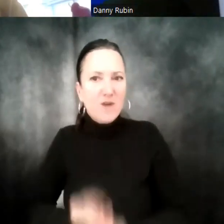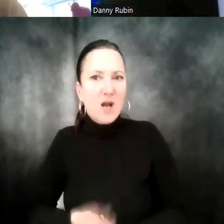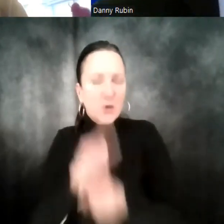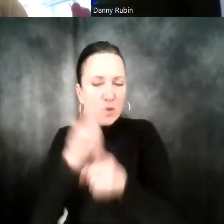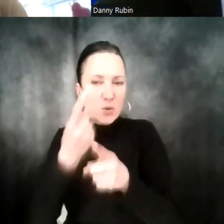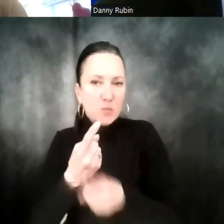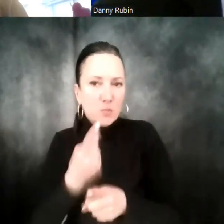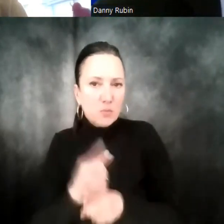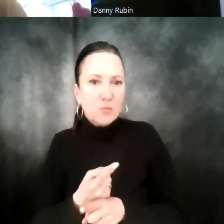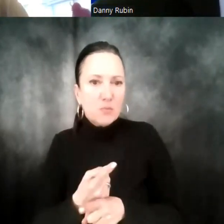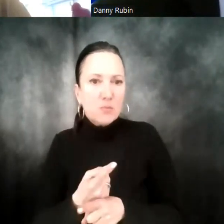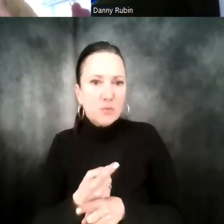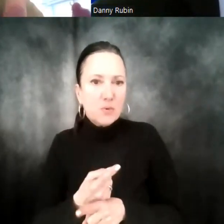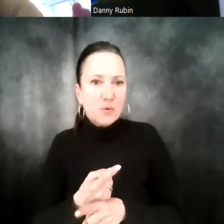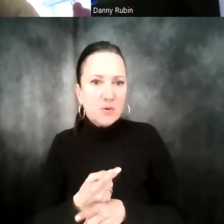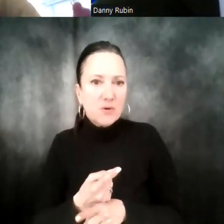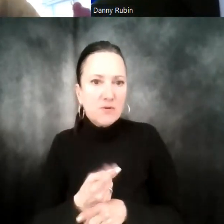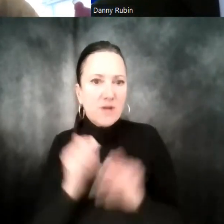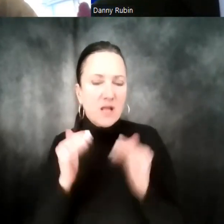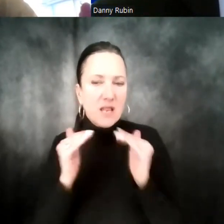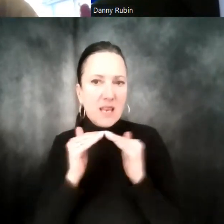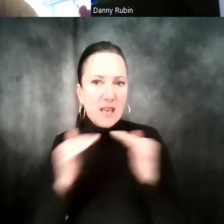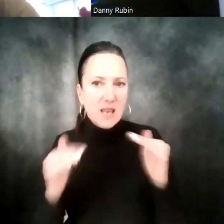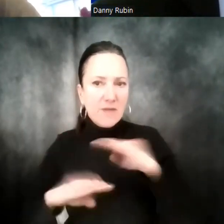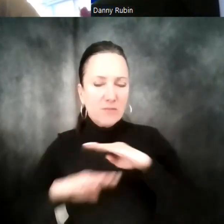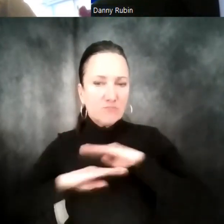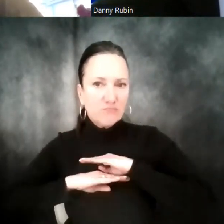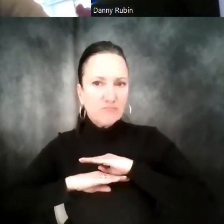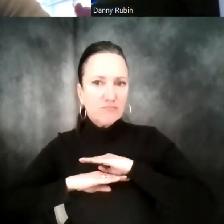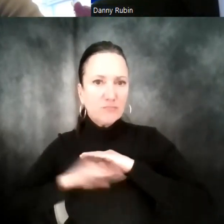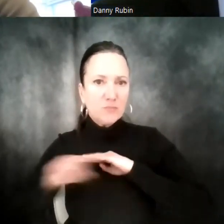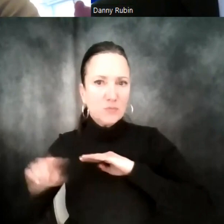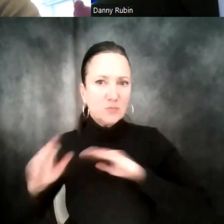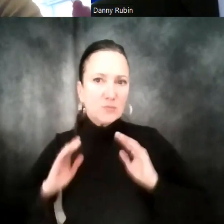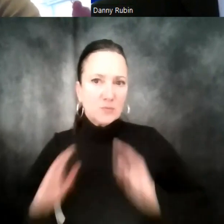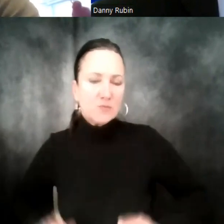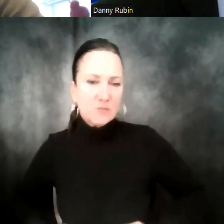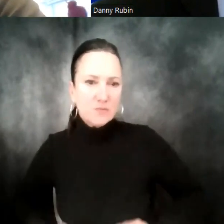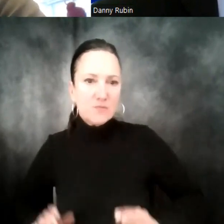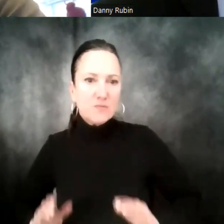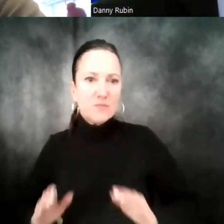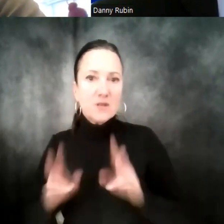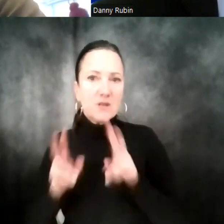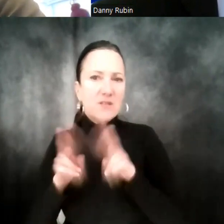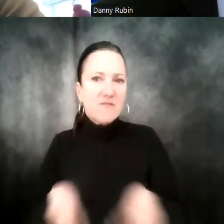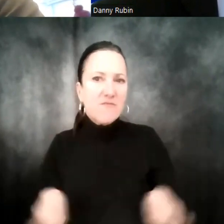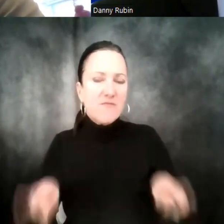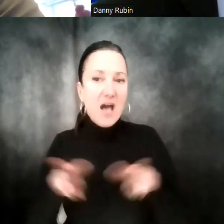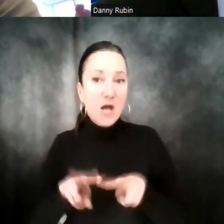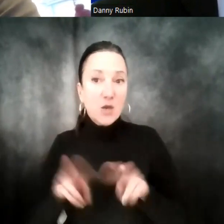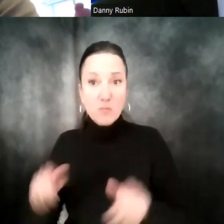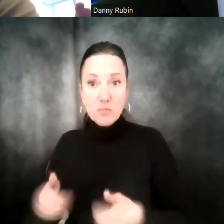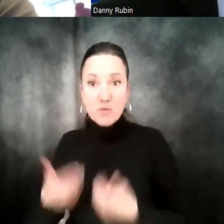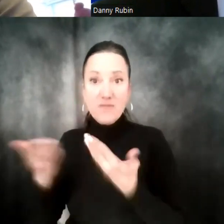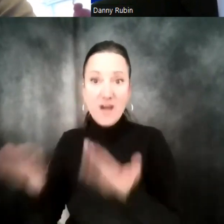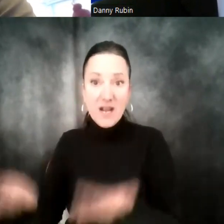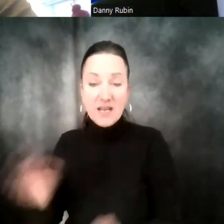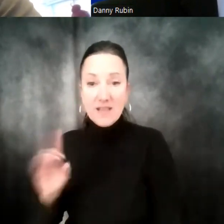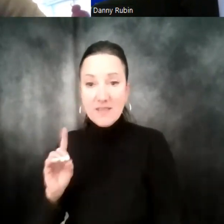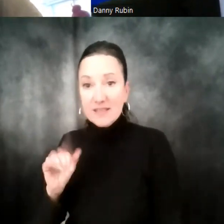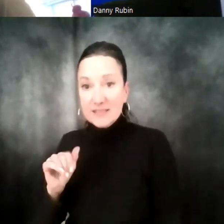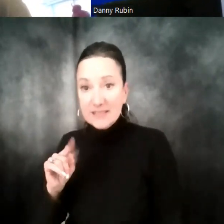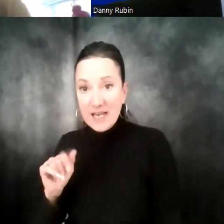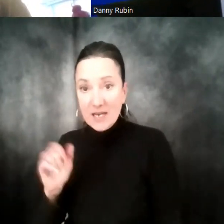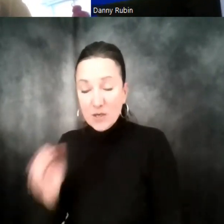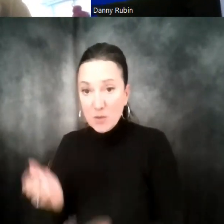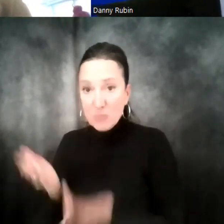level of satisfaction for the client in terms of, like, what you're delivering them, in terms of the value you're providing, the data you're providing, et cetera,